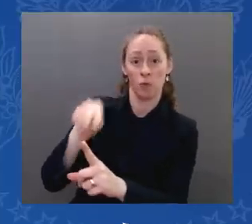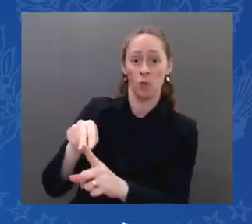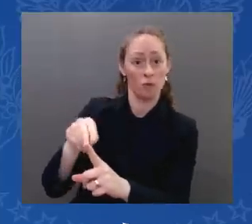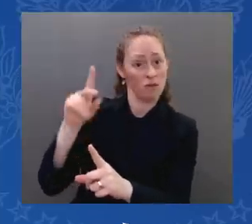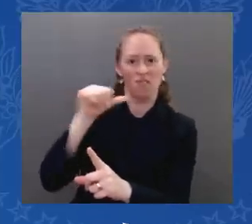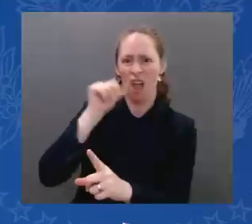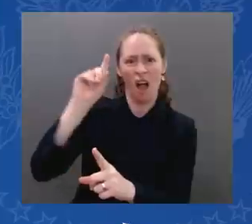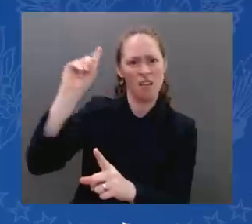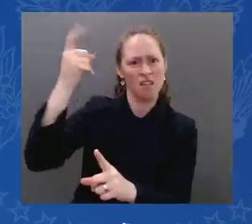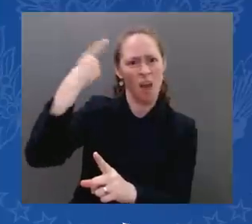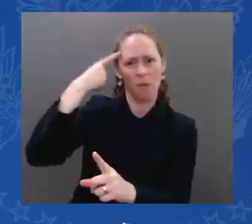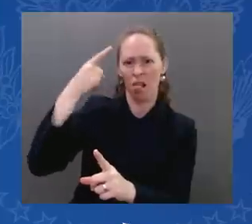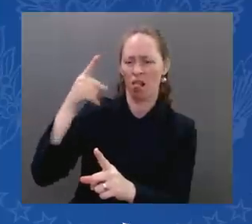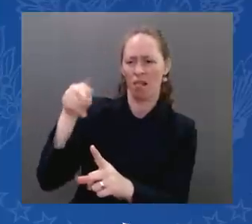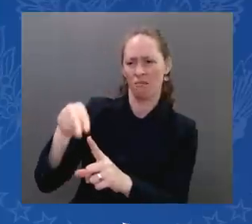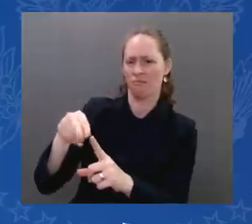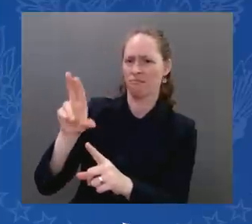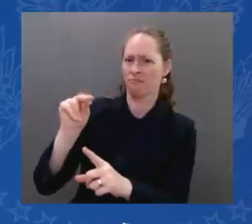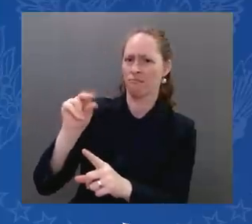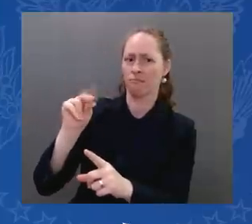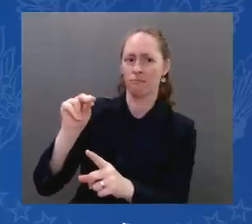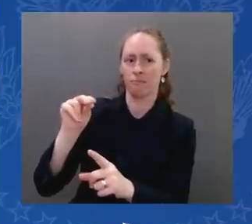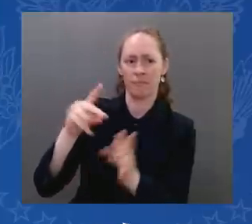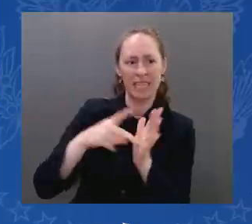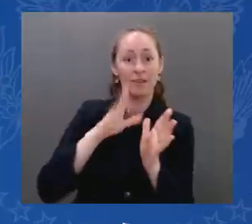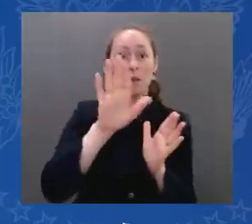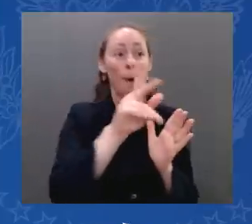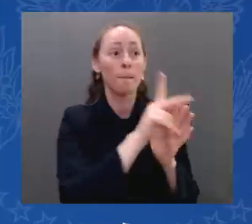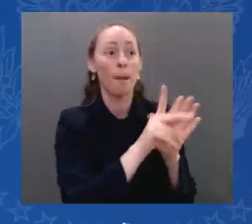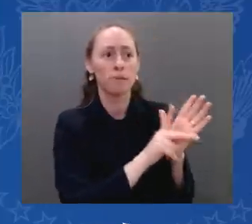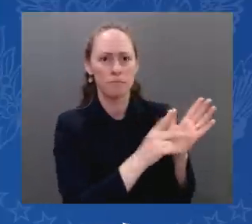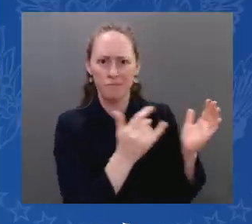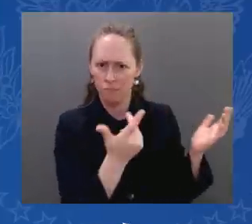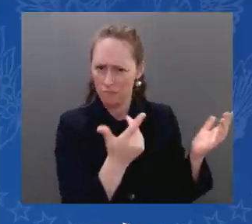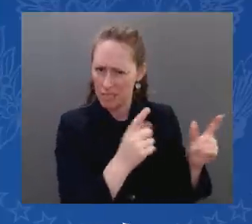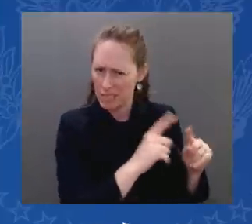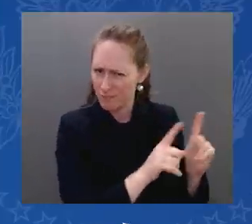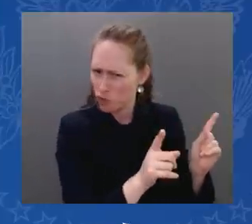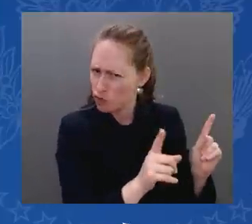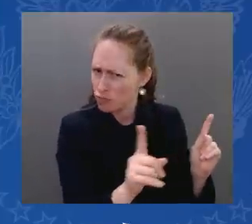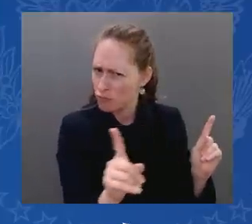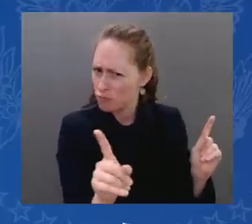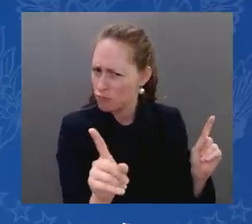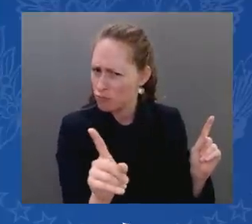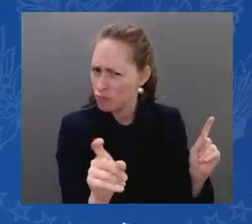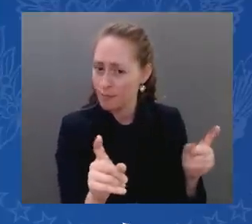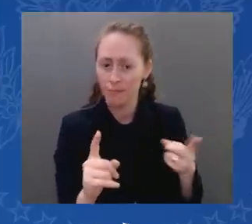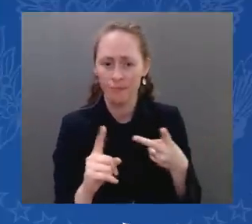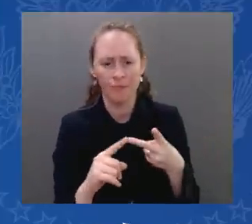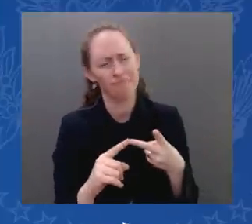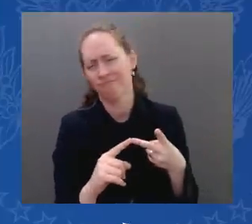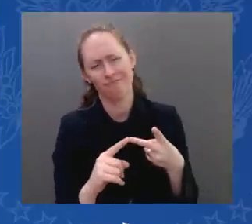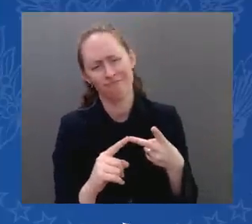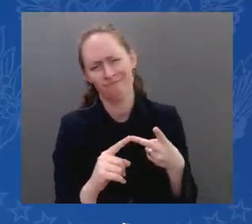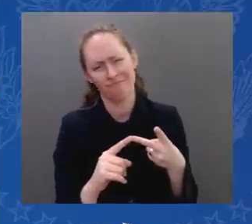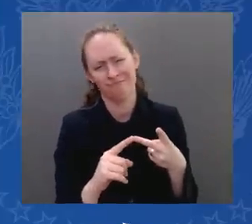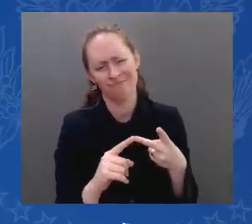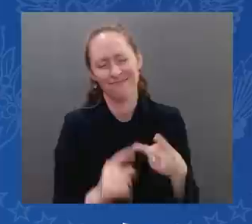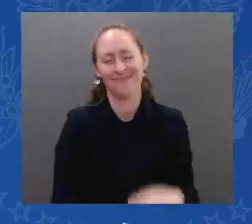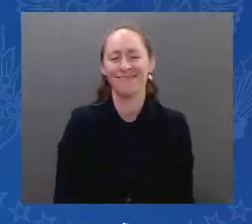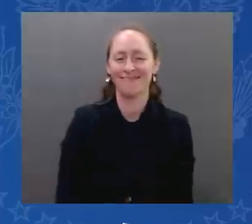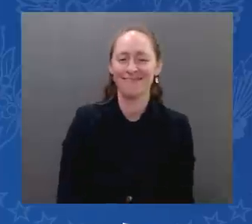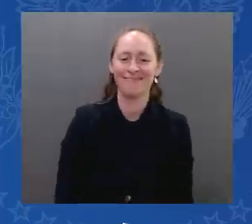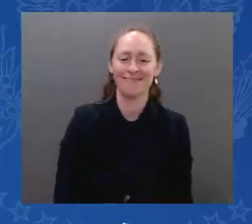we have laid out for the people, for the leadership of Iran what we're willing to